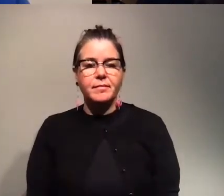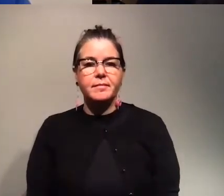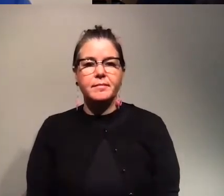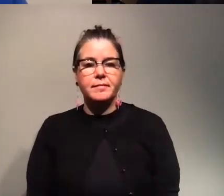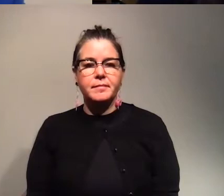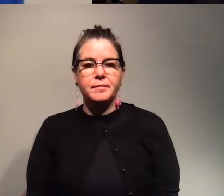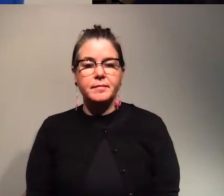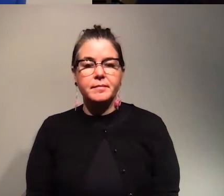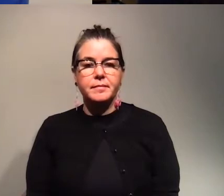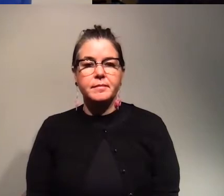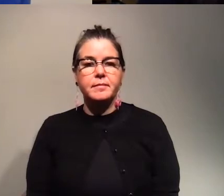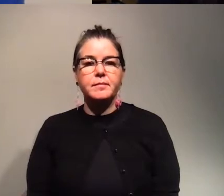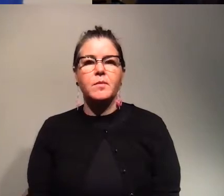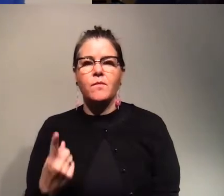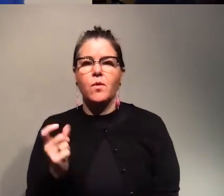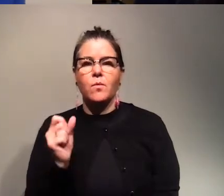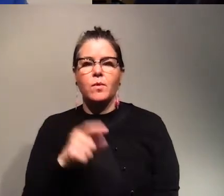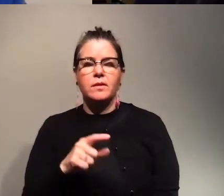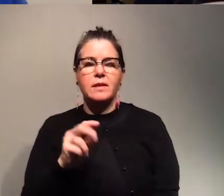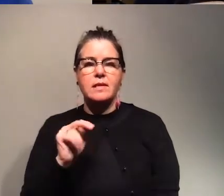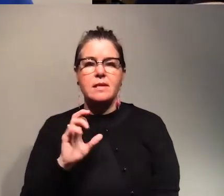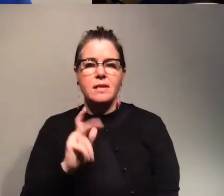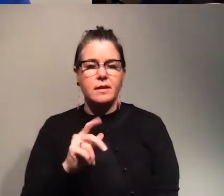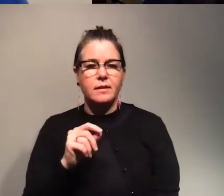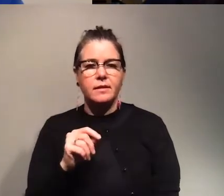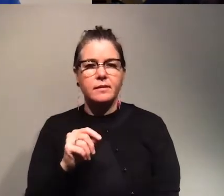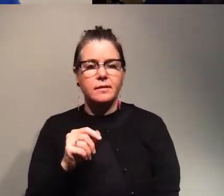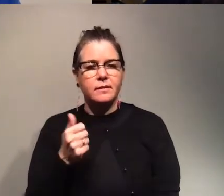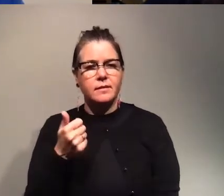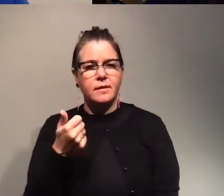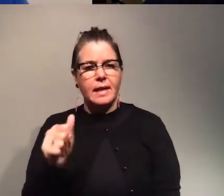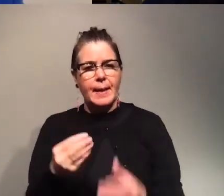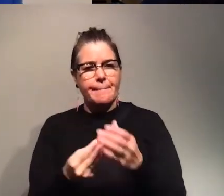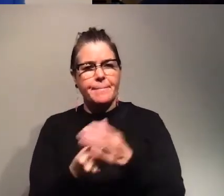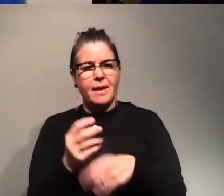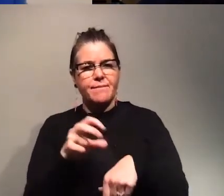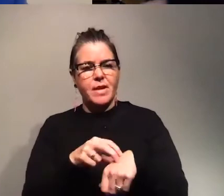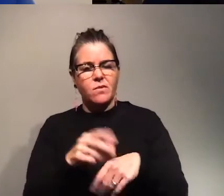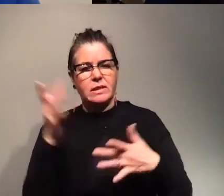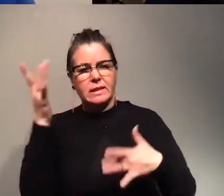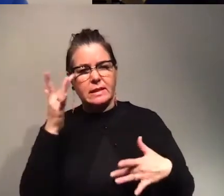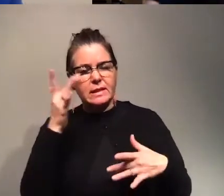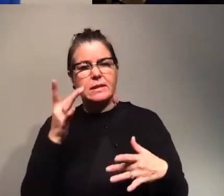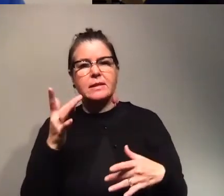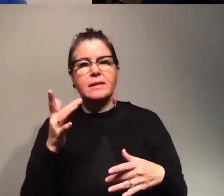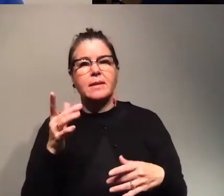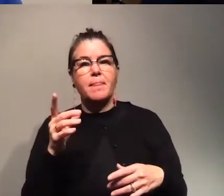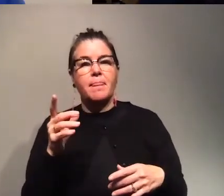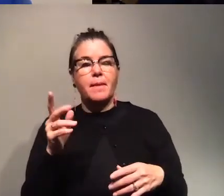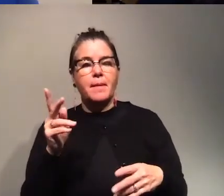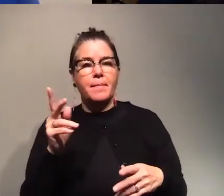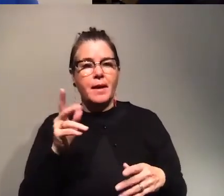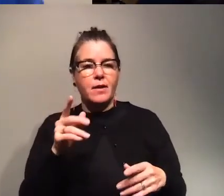uh okay so we've got one question here from nick um are there any plant viruses or diseases that the average person would have heard